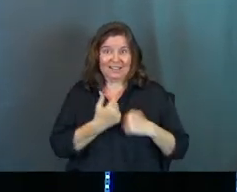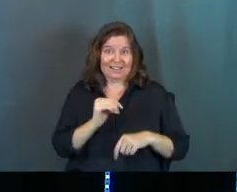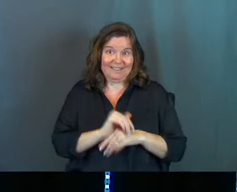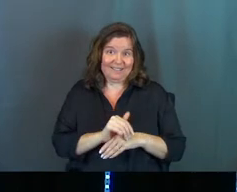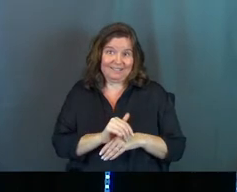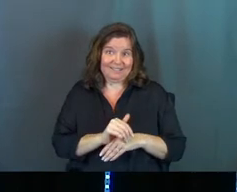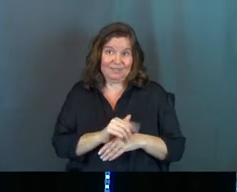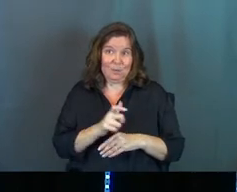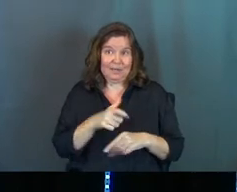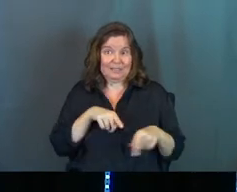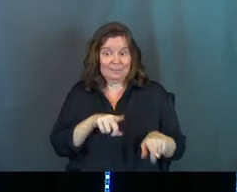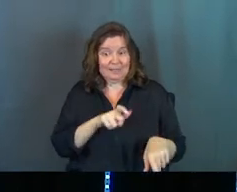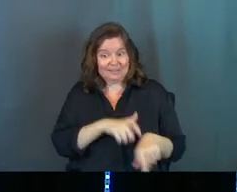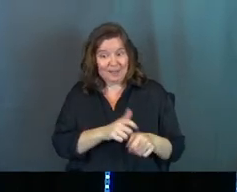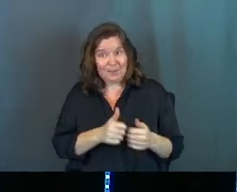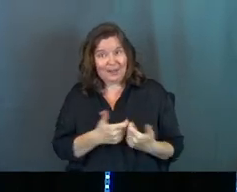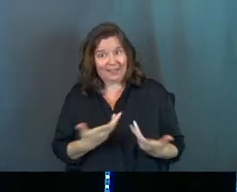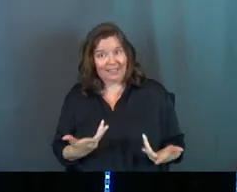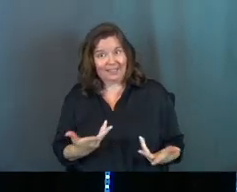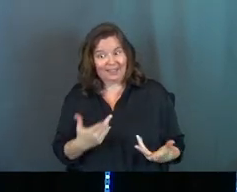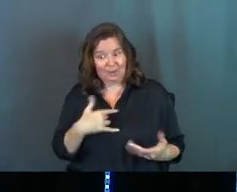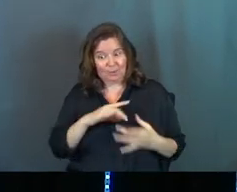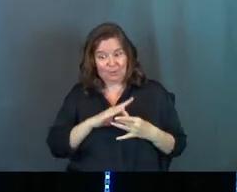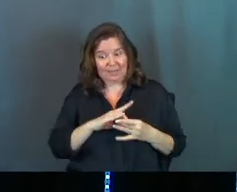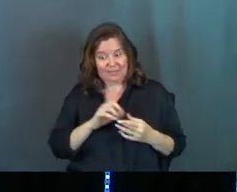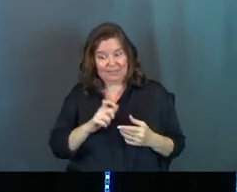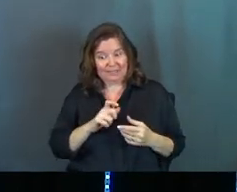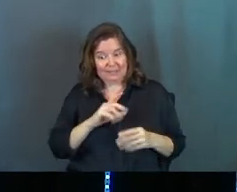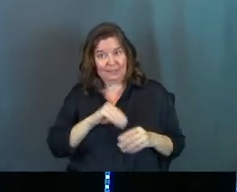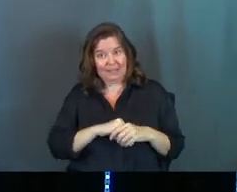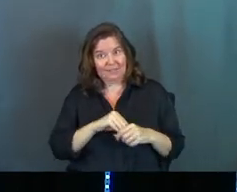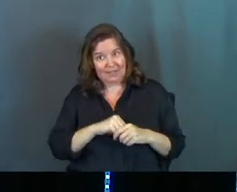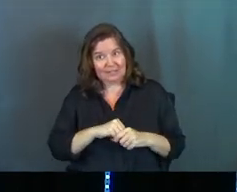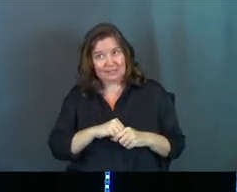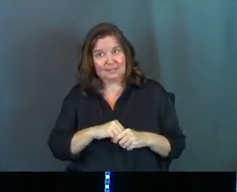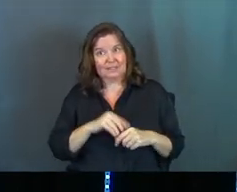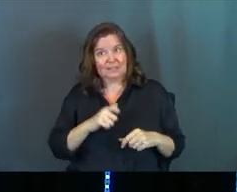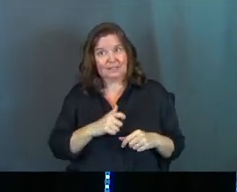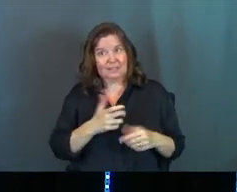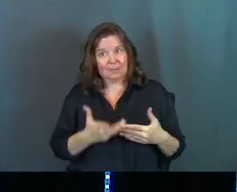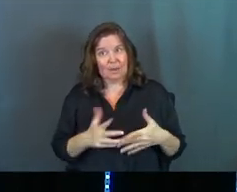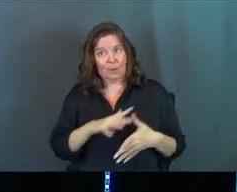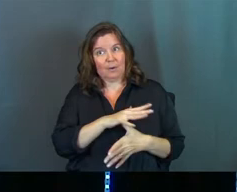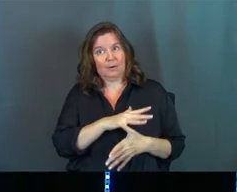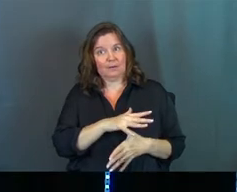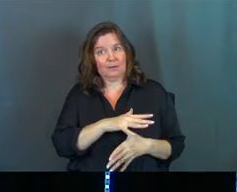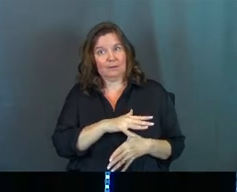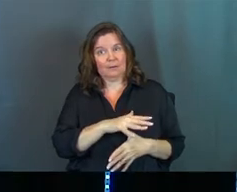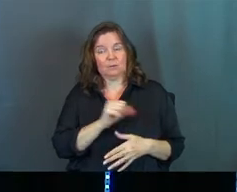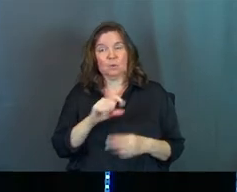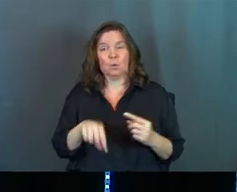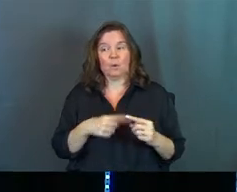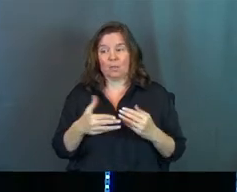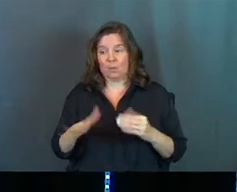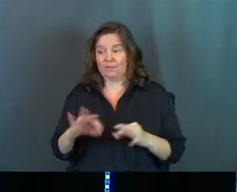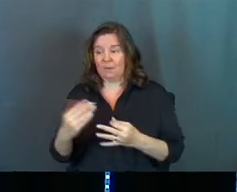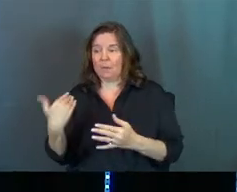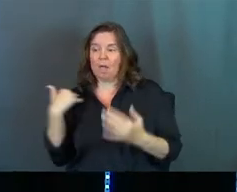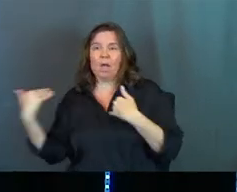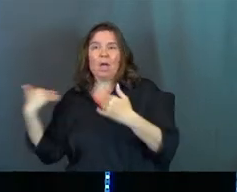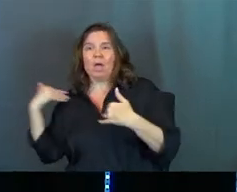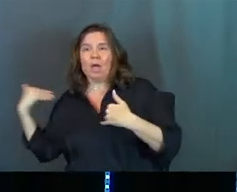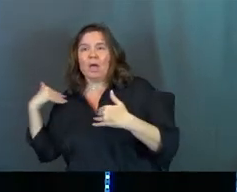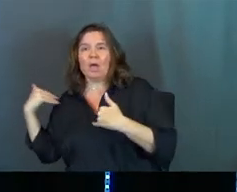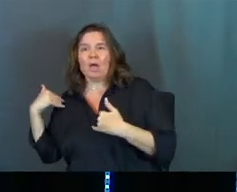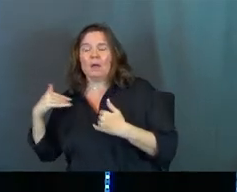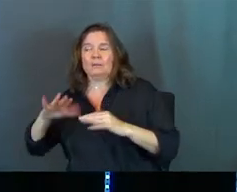who I need to spend time with, and whose relationship needs to be invested in. It needs to be priority. And so when the rest of the family is like, well, we want you